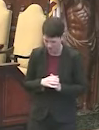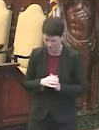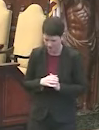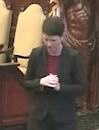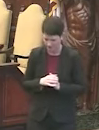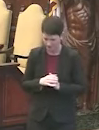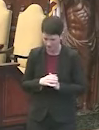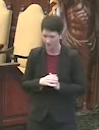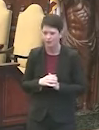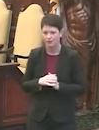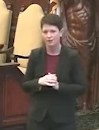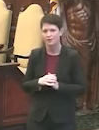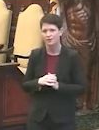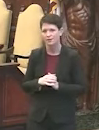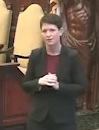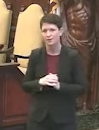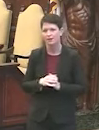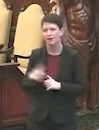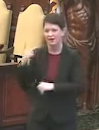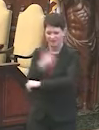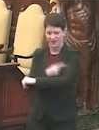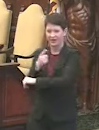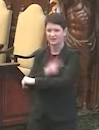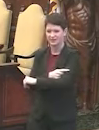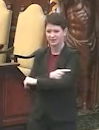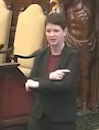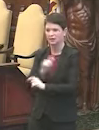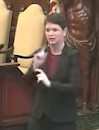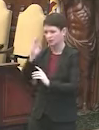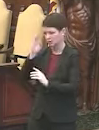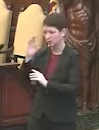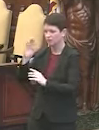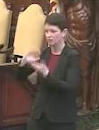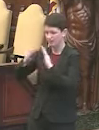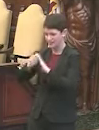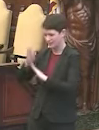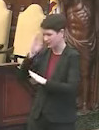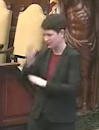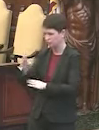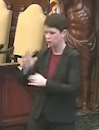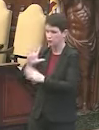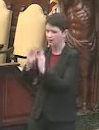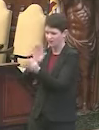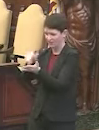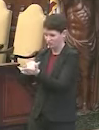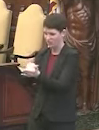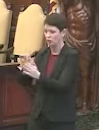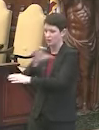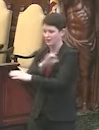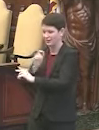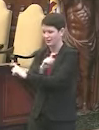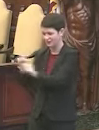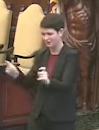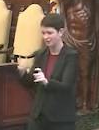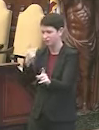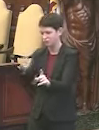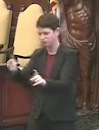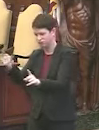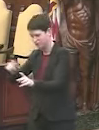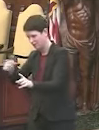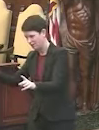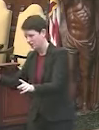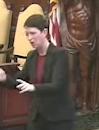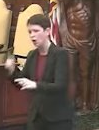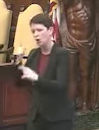So aside from the vaccines that are being distributed directly by the city through the convention center and the public clinics, what criteria